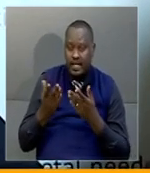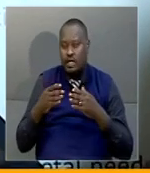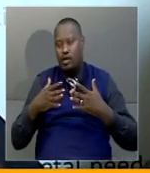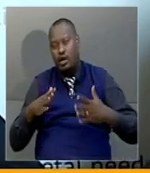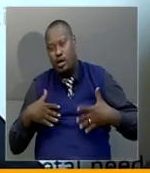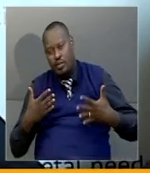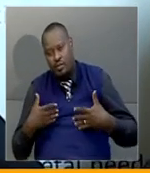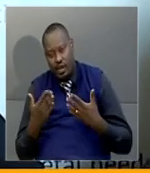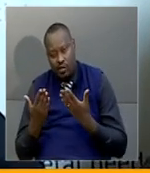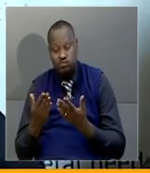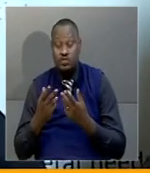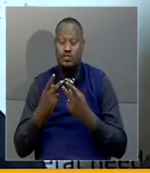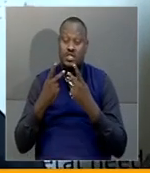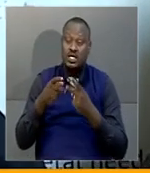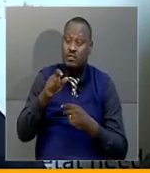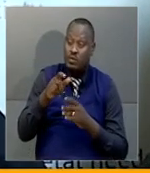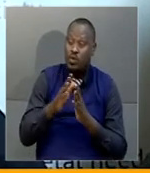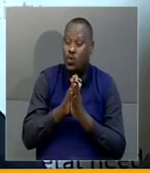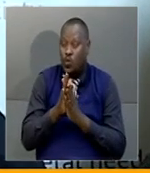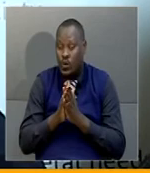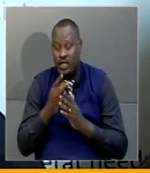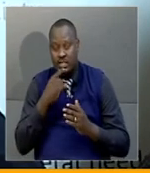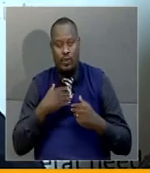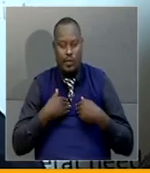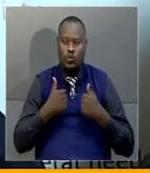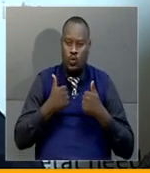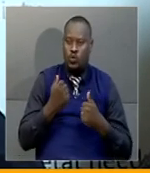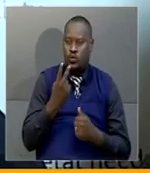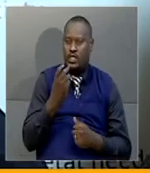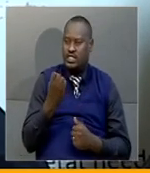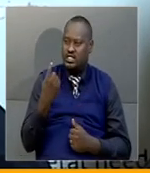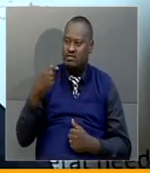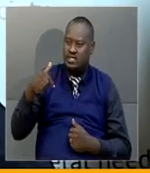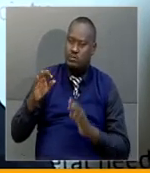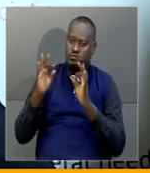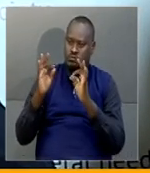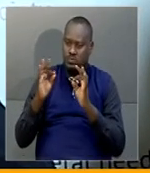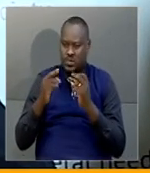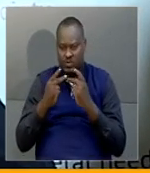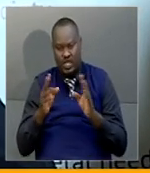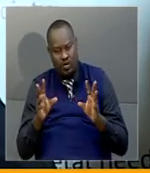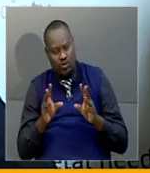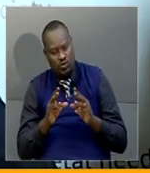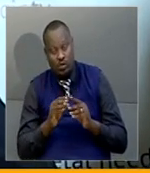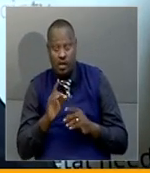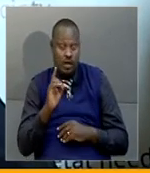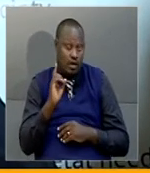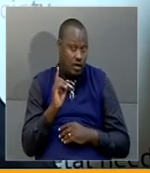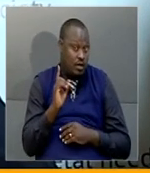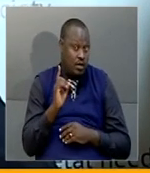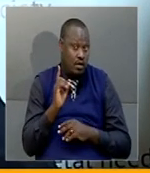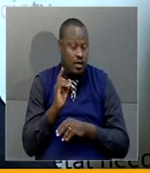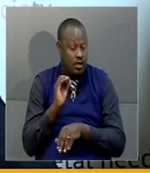people, you know, accounting and saying, no, I've made it, 2017 is now coming to an end. We would like to appeal